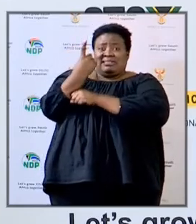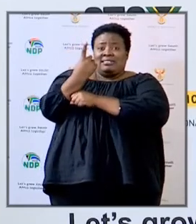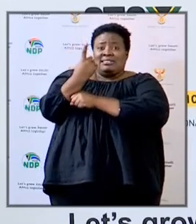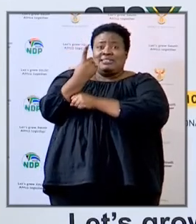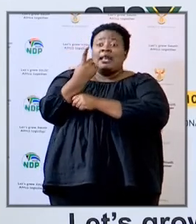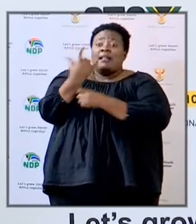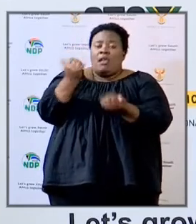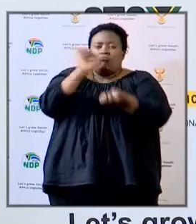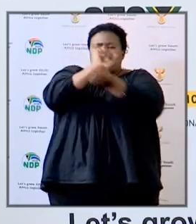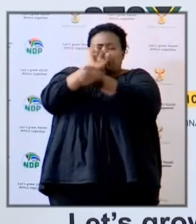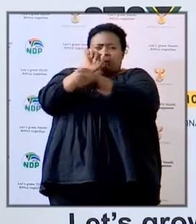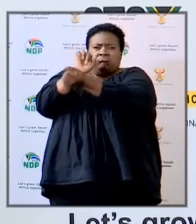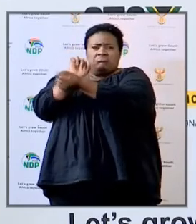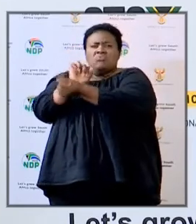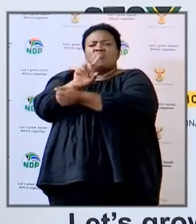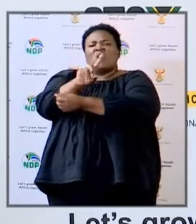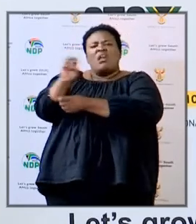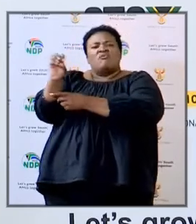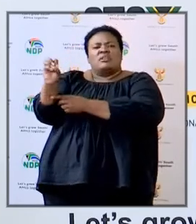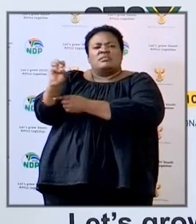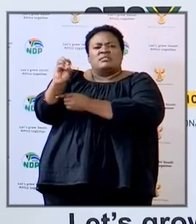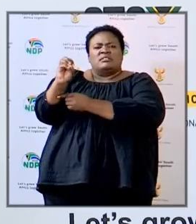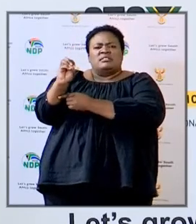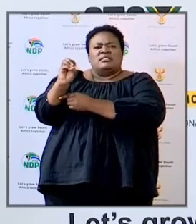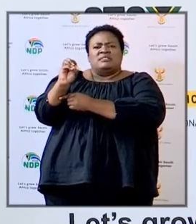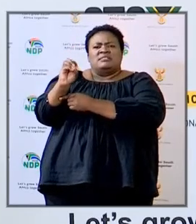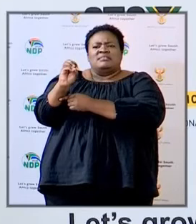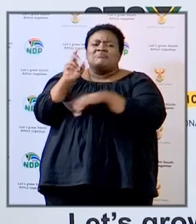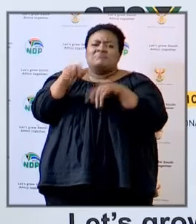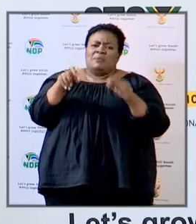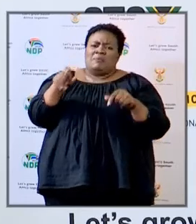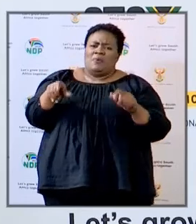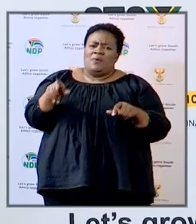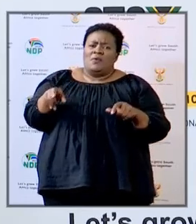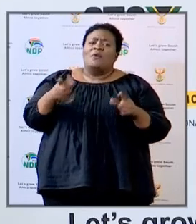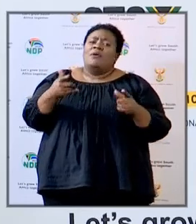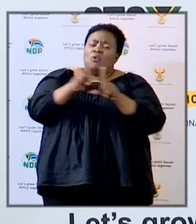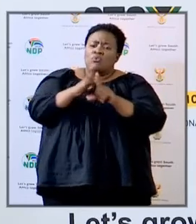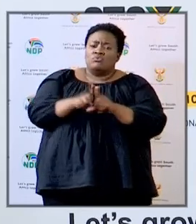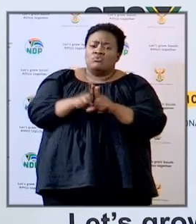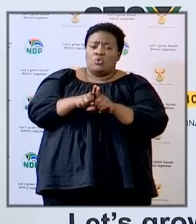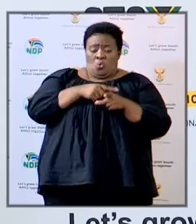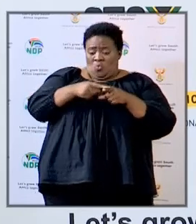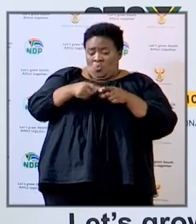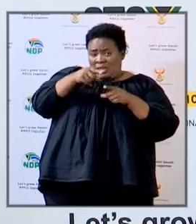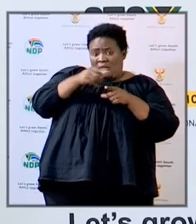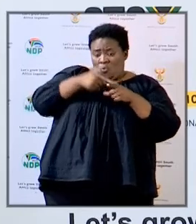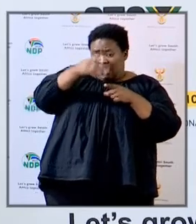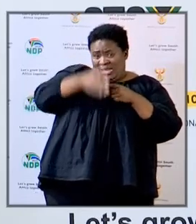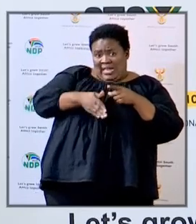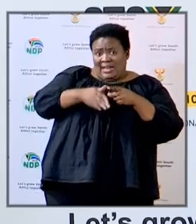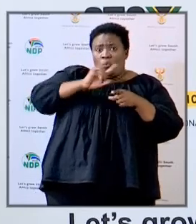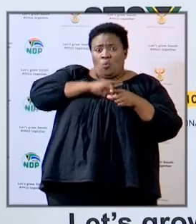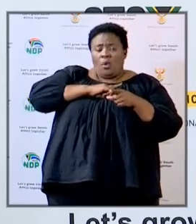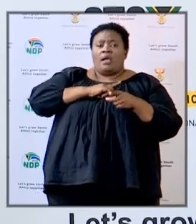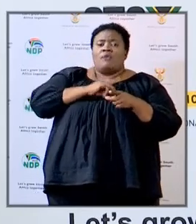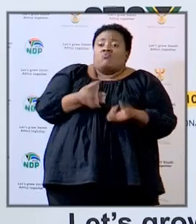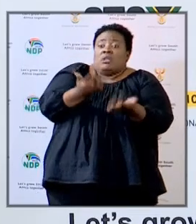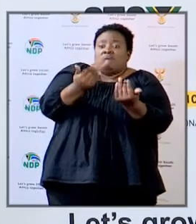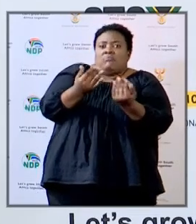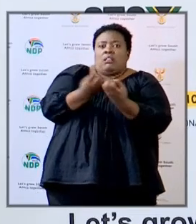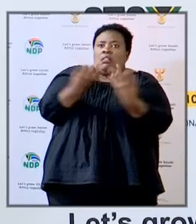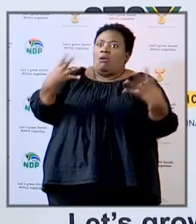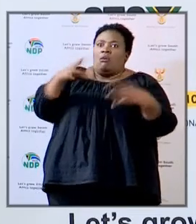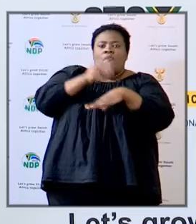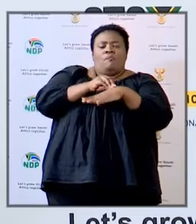100 arrests so they are working very close with police they had also requested them over the weekend this weekend because we expected lots of